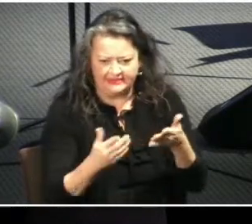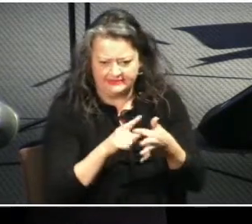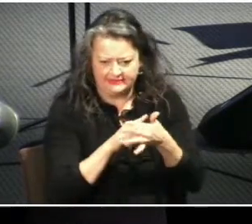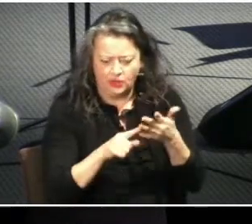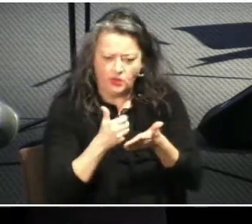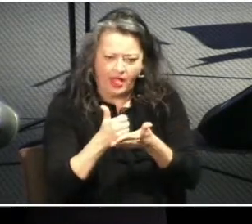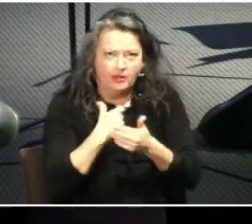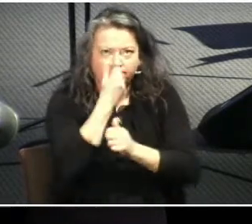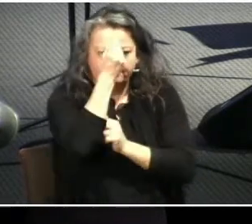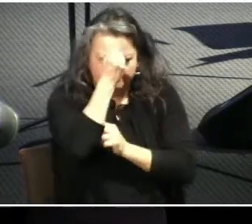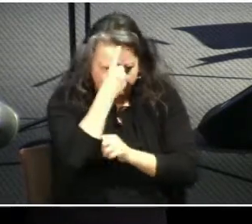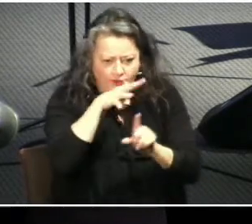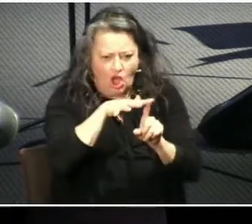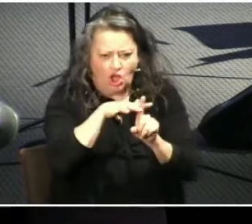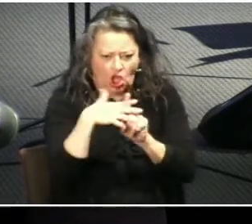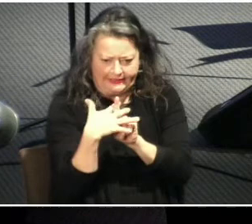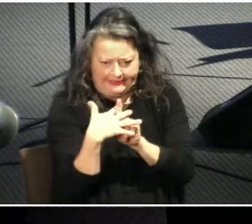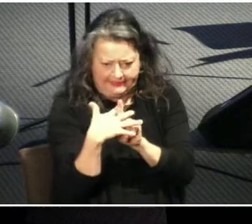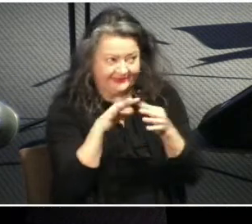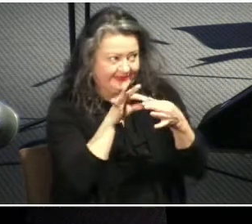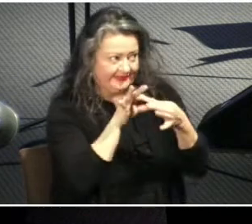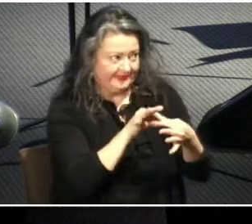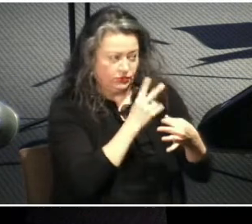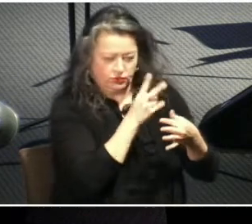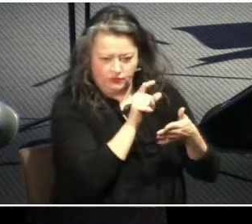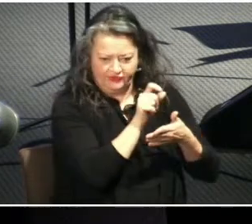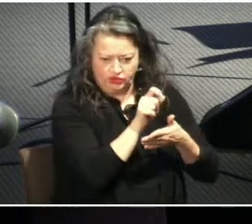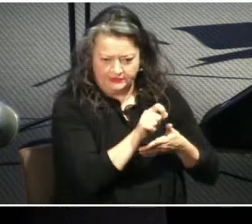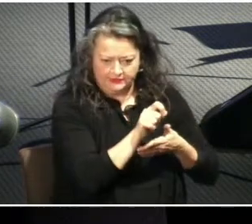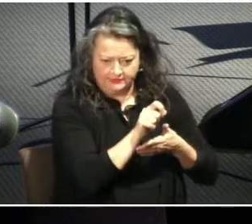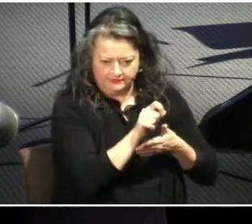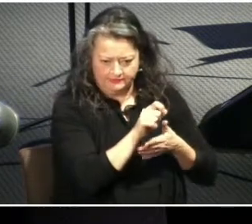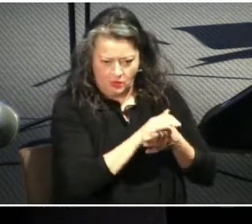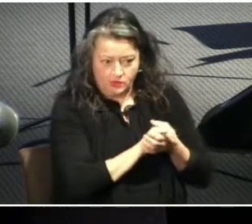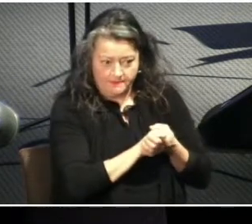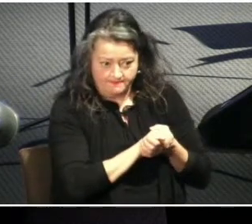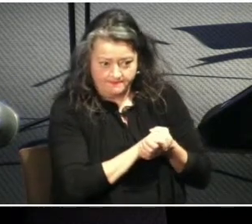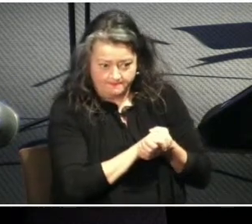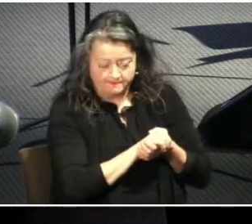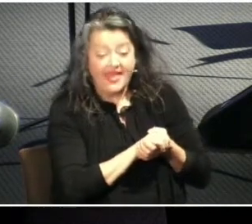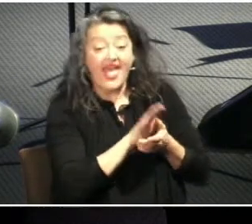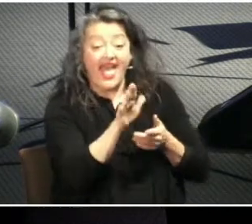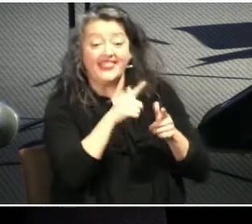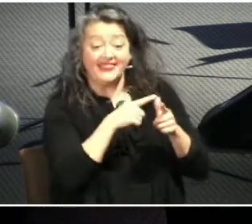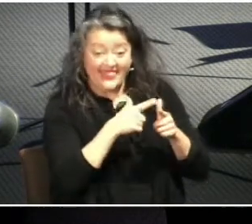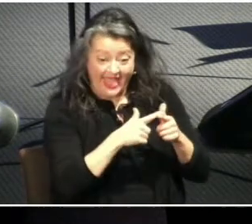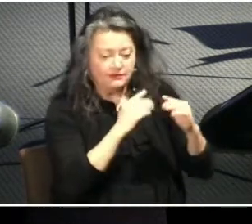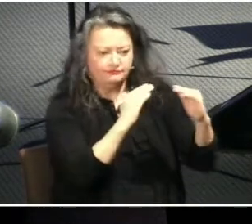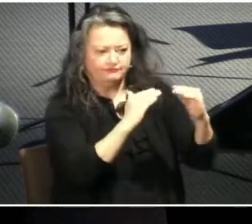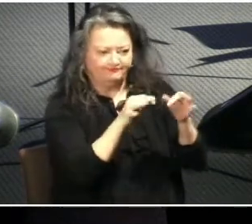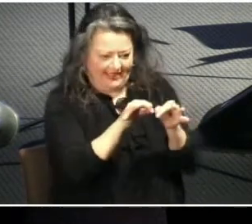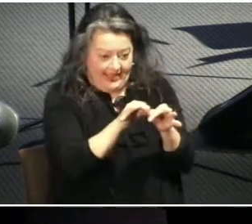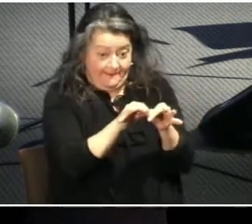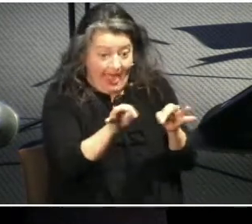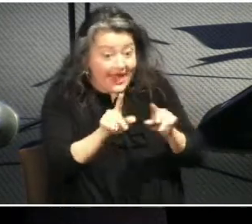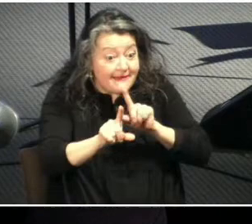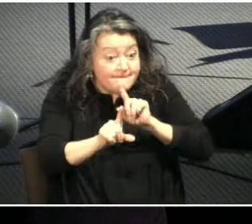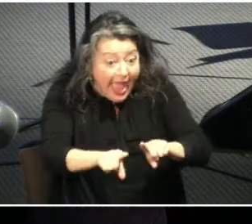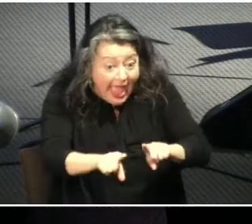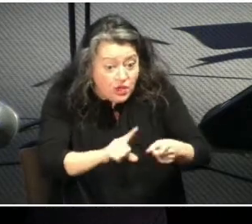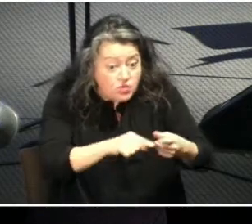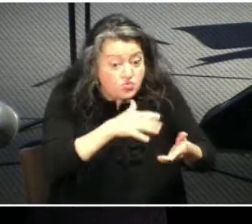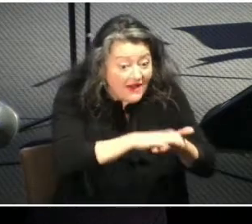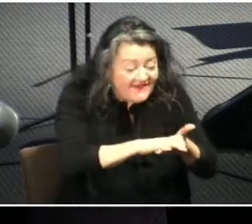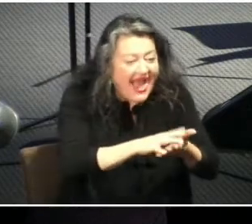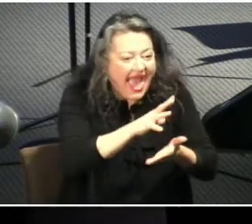give context to colossians 3 18 and 19 and then we'll look at the command to both wives and husbands